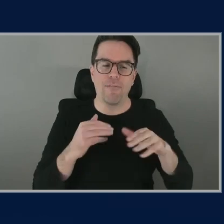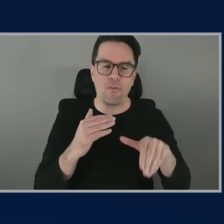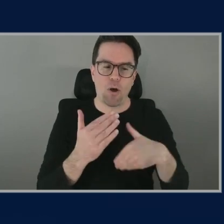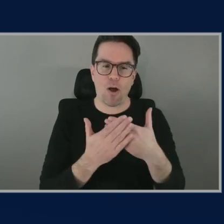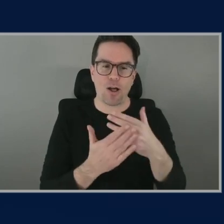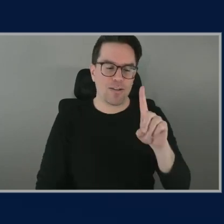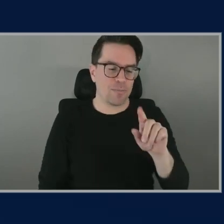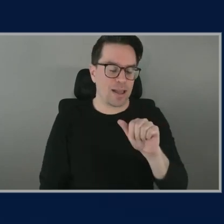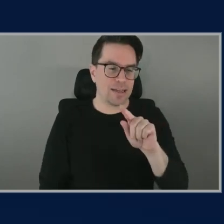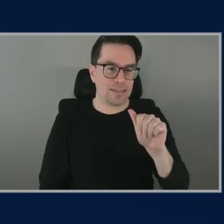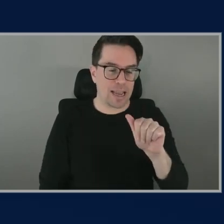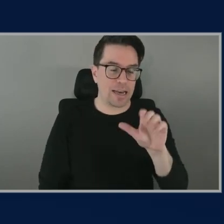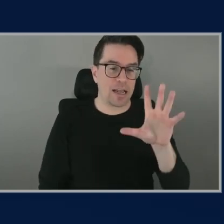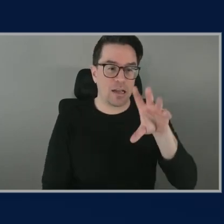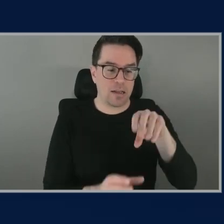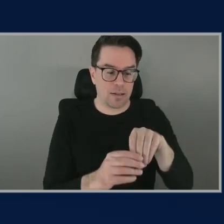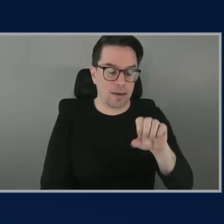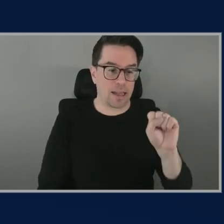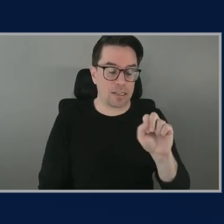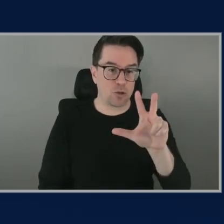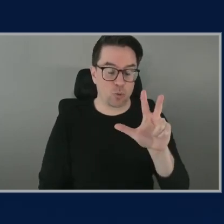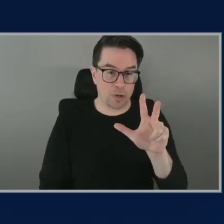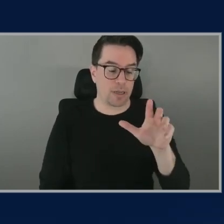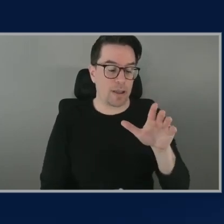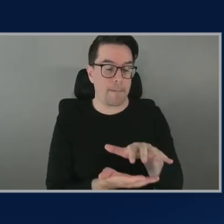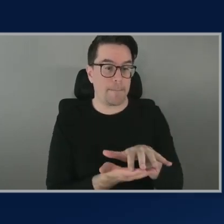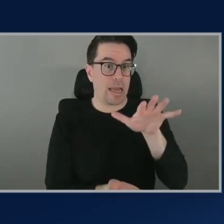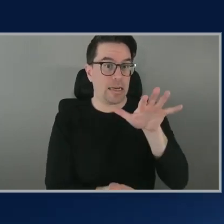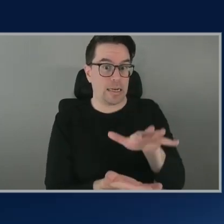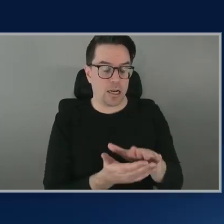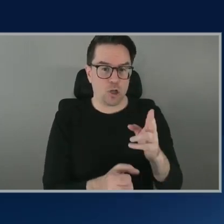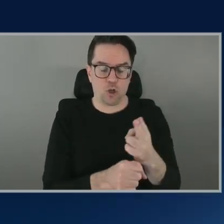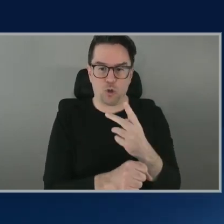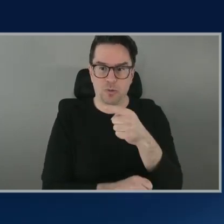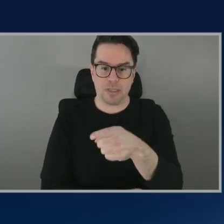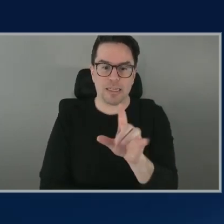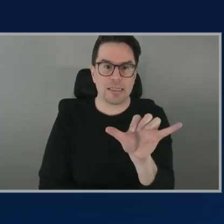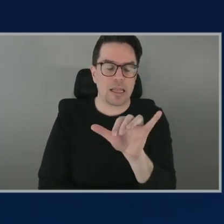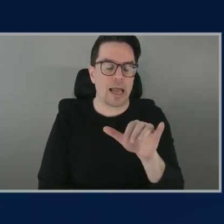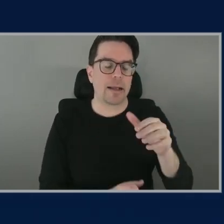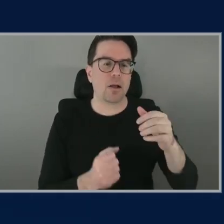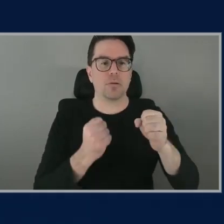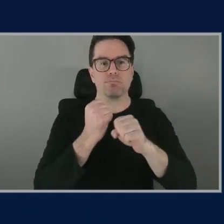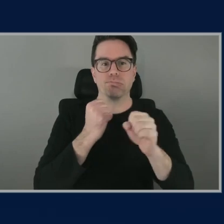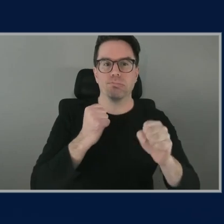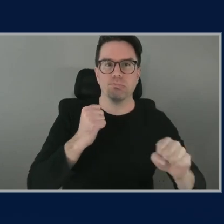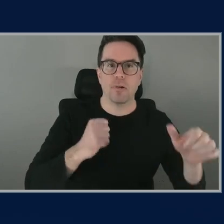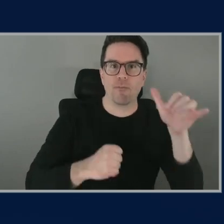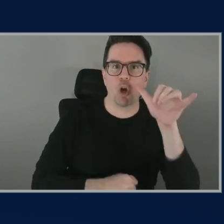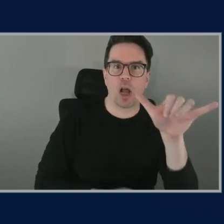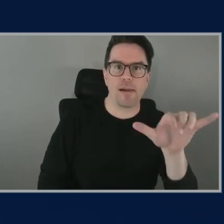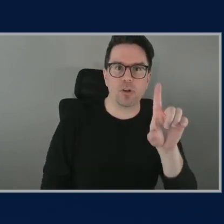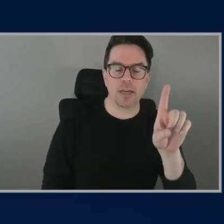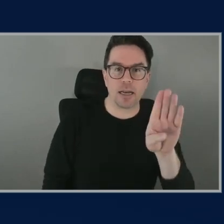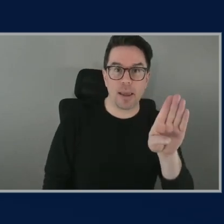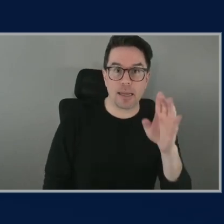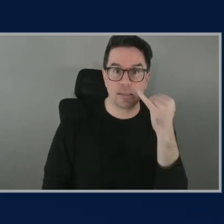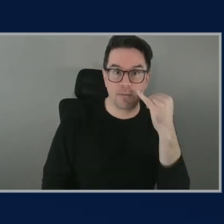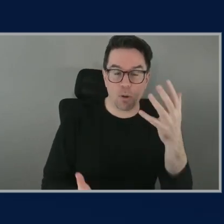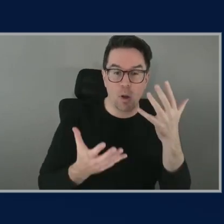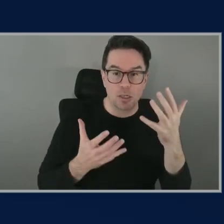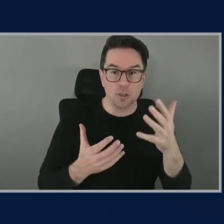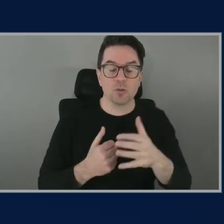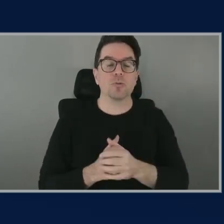it as an endless database if i wanted to it's a little controversial it's spicy i like it and appreciate it but curious on your take on that rui